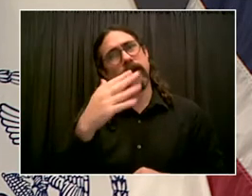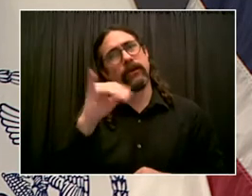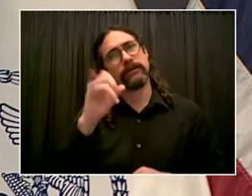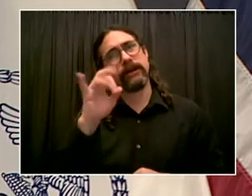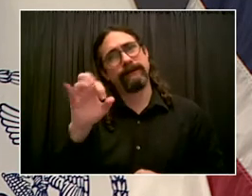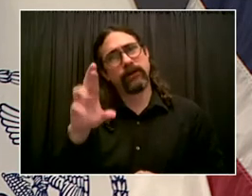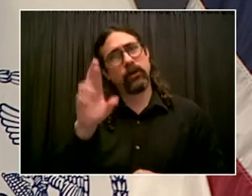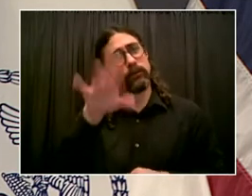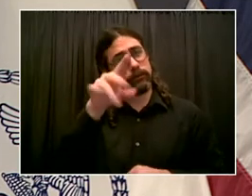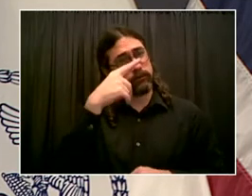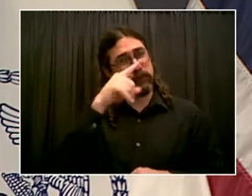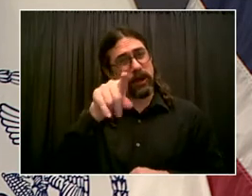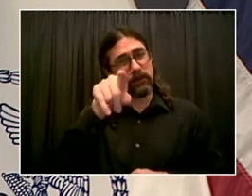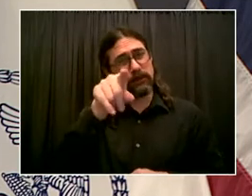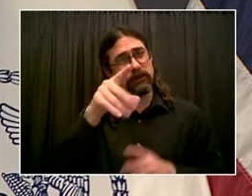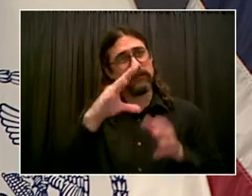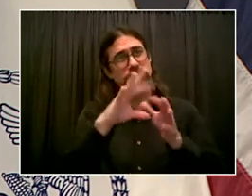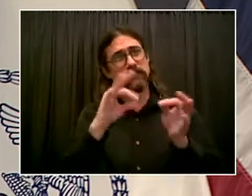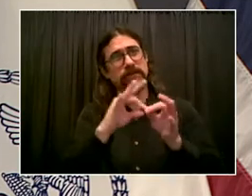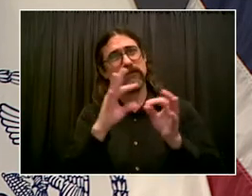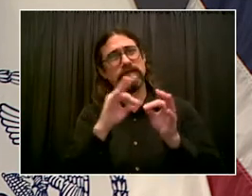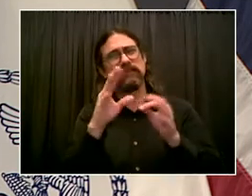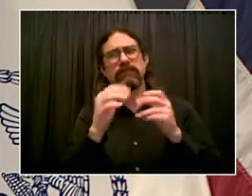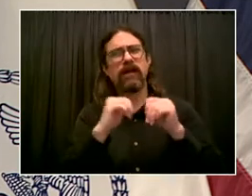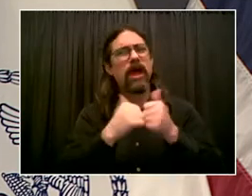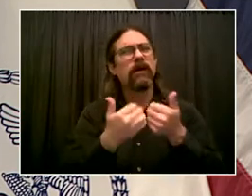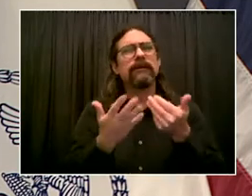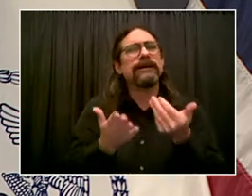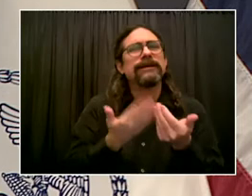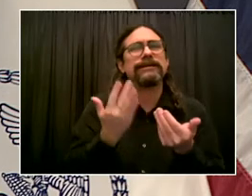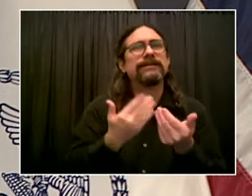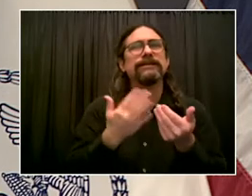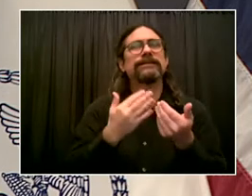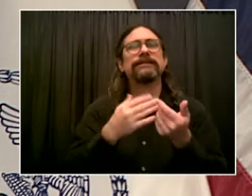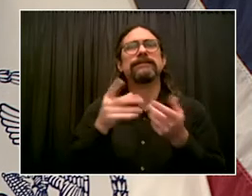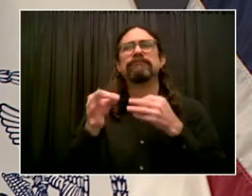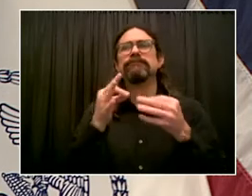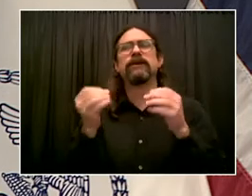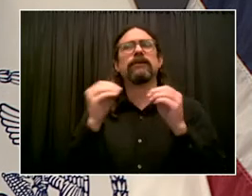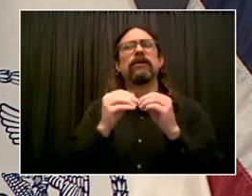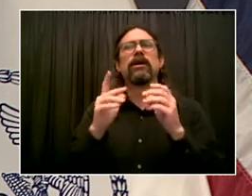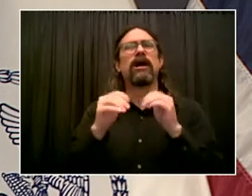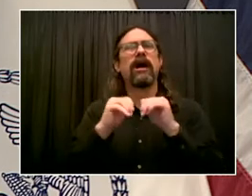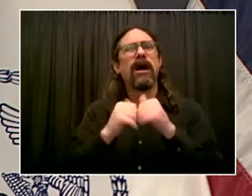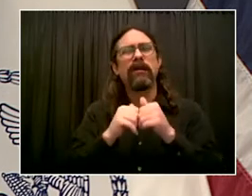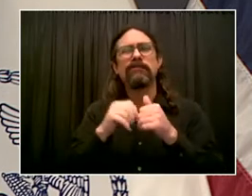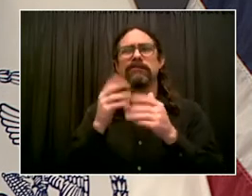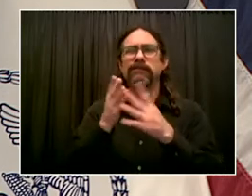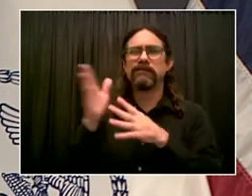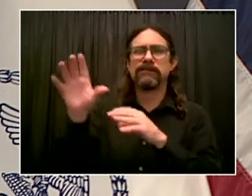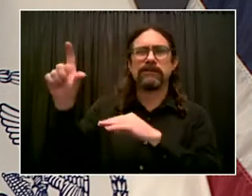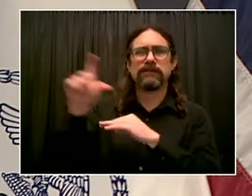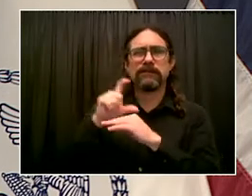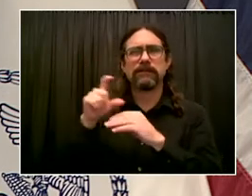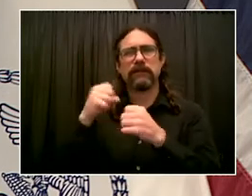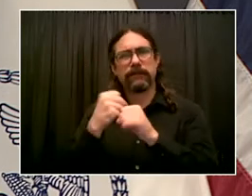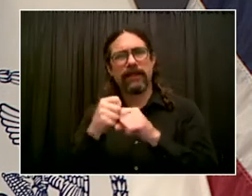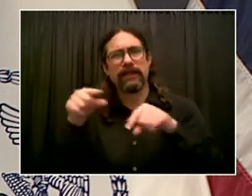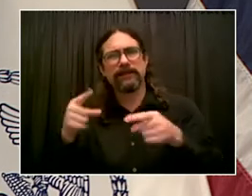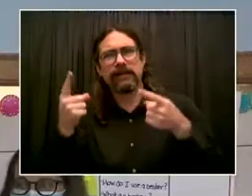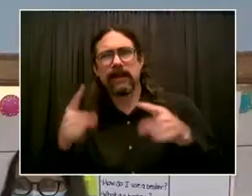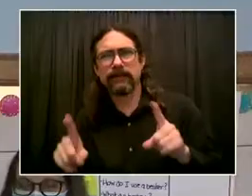community groups, small businesses to get involved. Talk about how you've done this. That's a lot of people. How easy has it been for you?